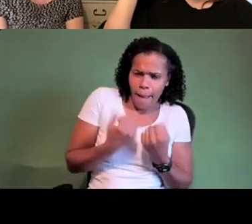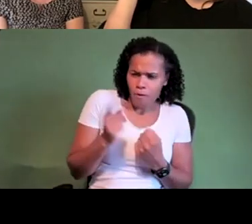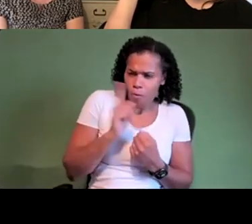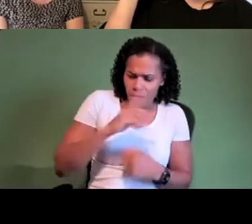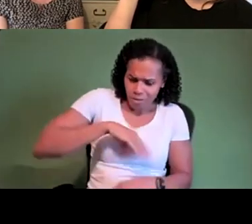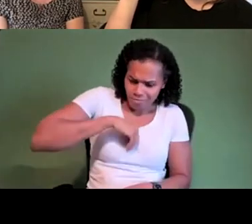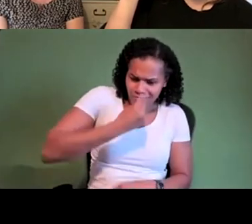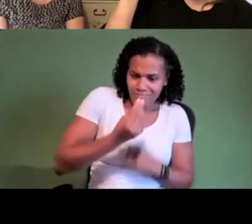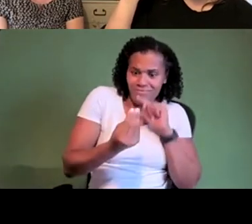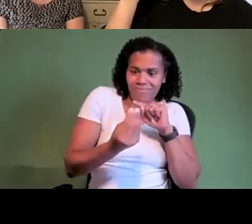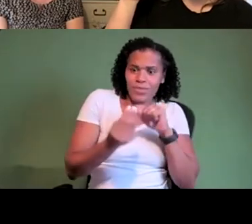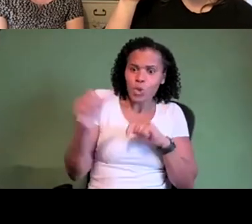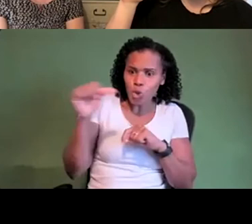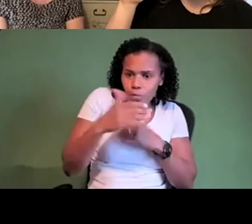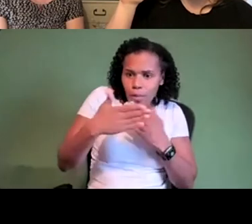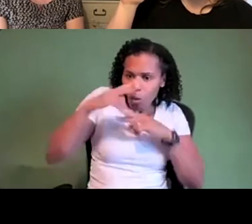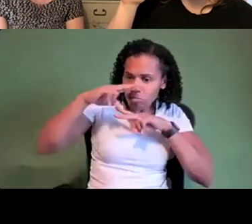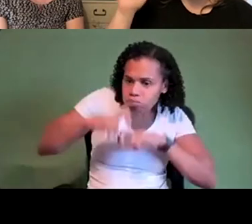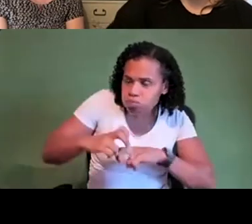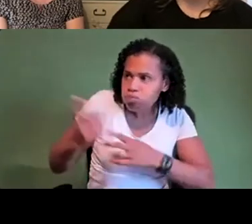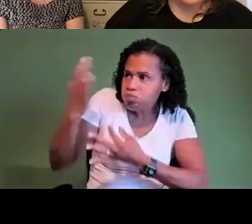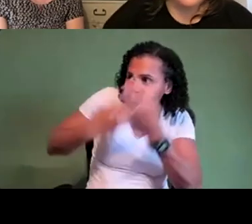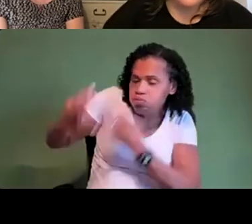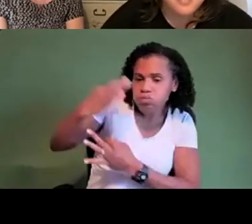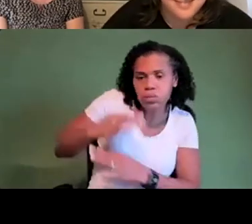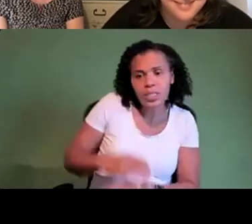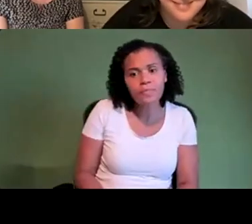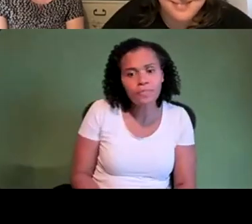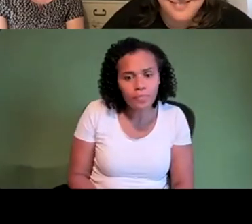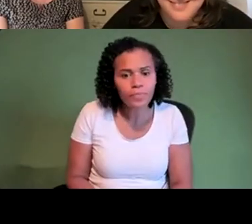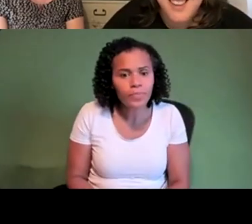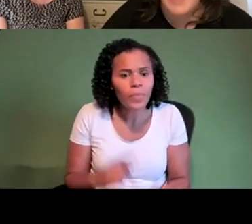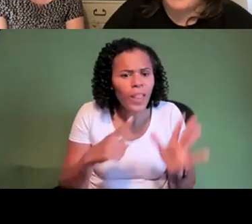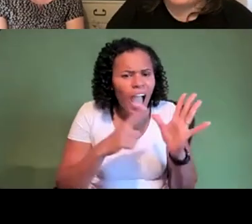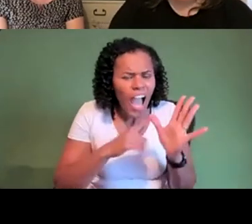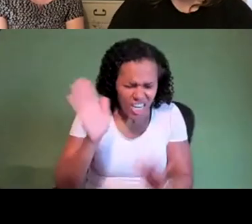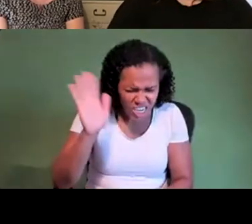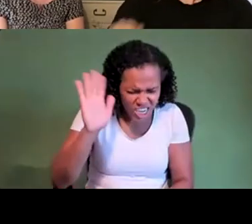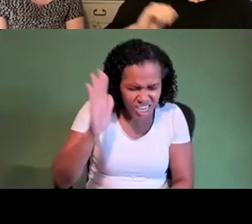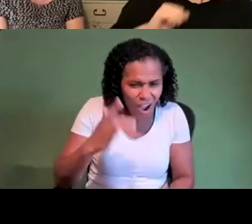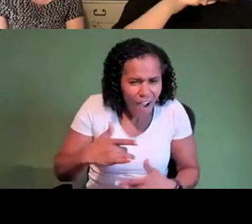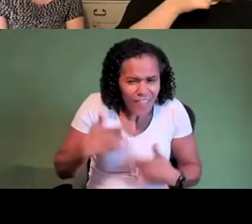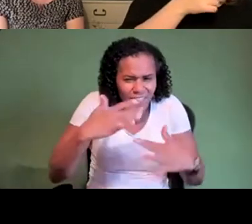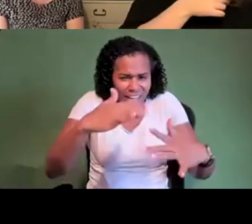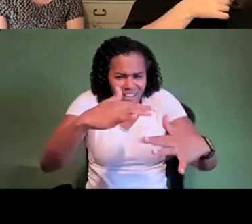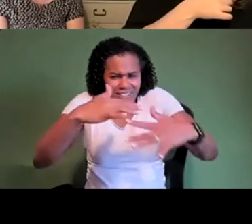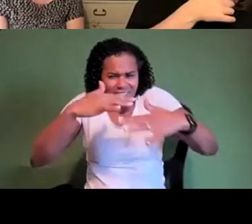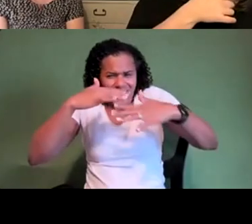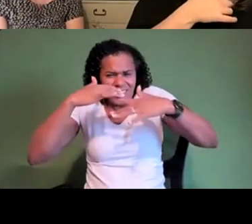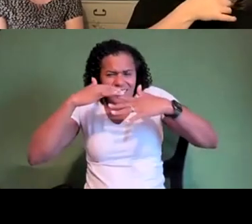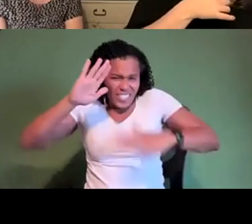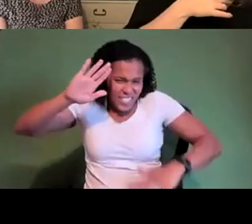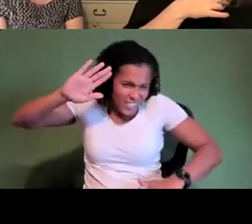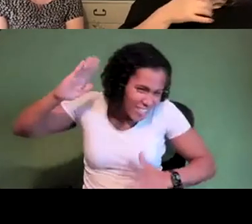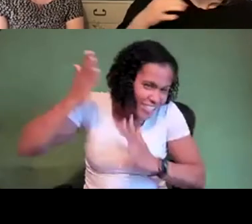yeah anna you're uh you're you're desperate to come in there i can feel i can feel you almost coming through the screen